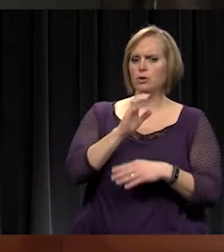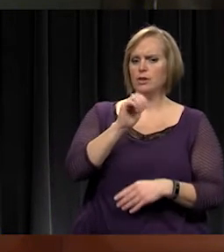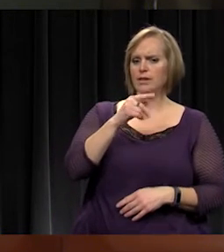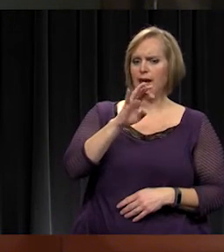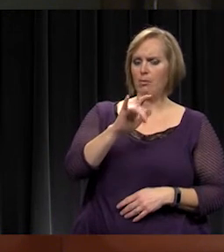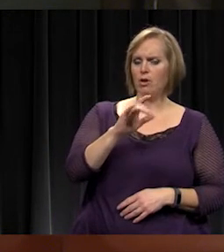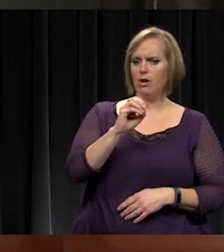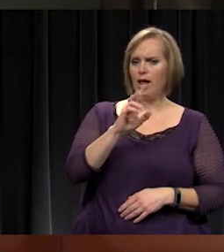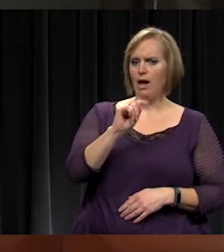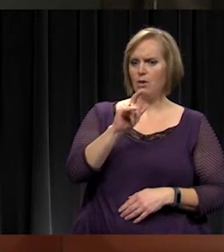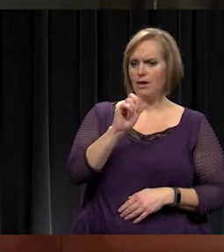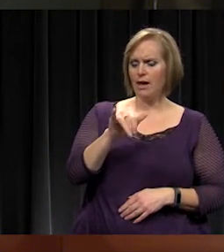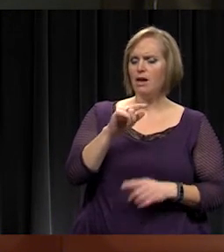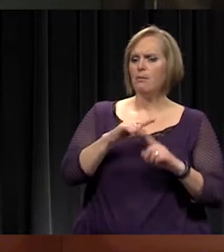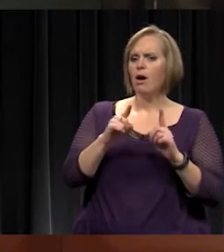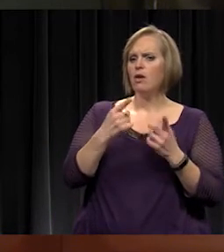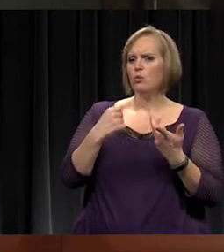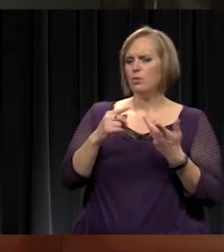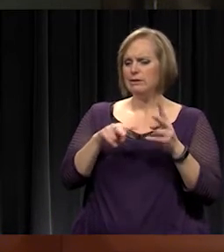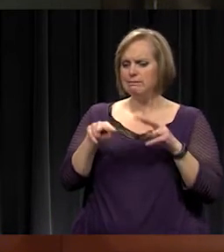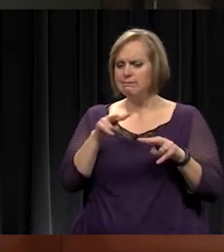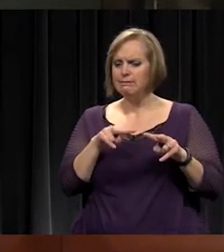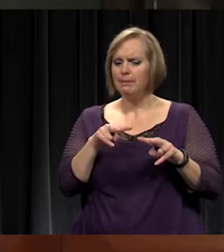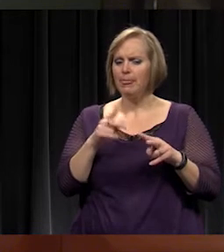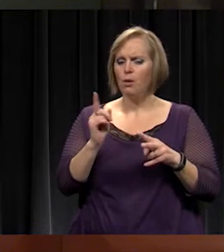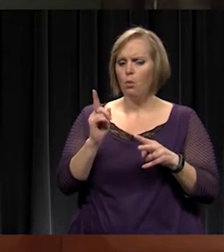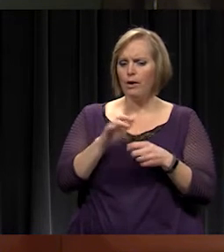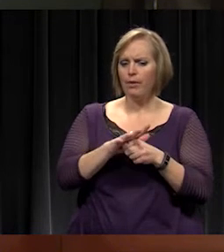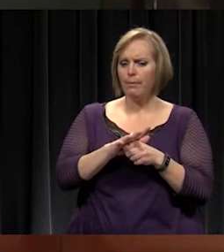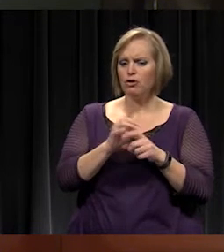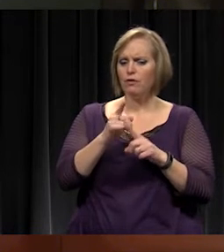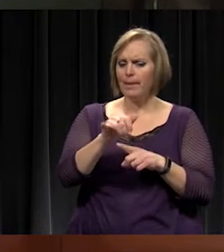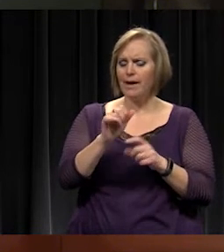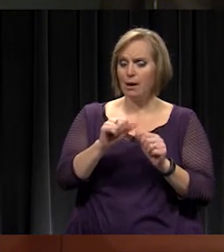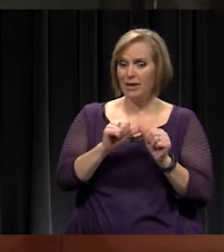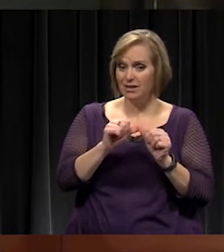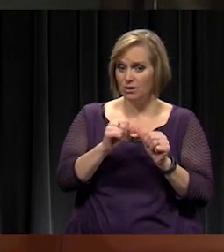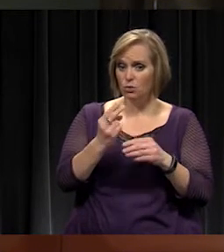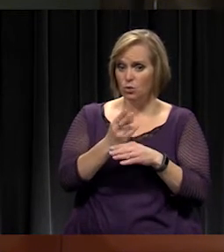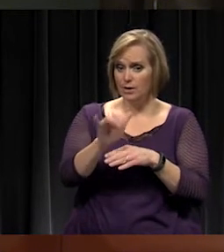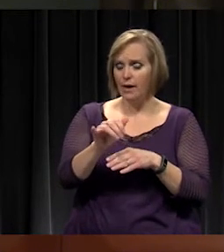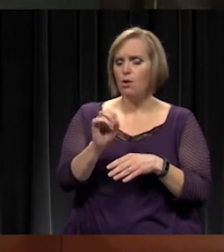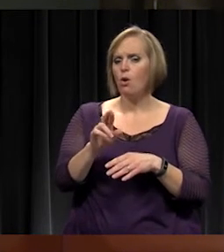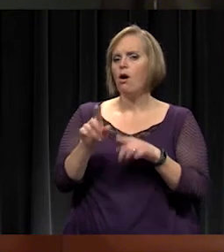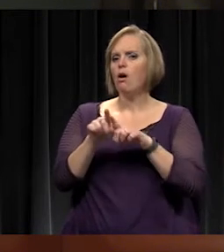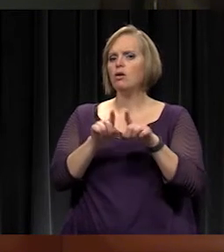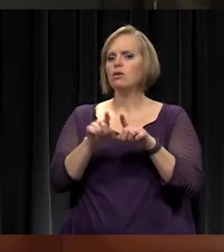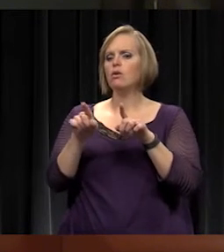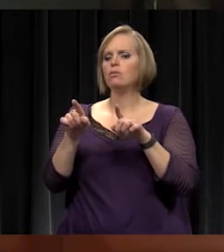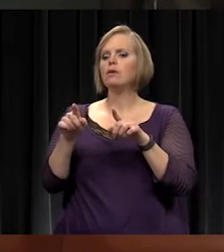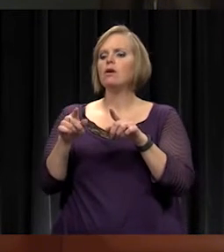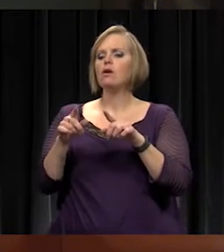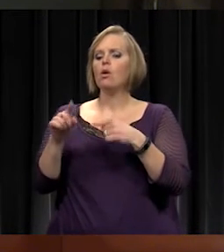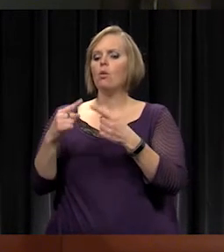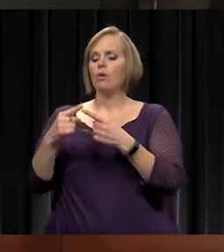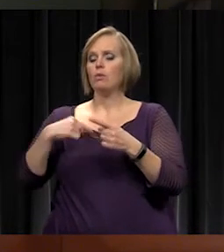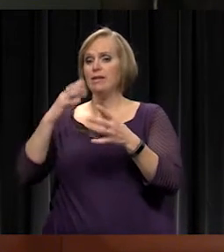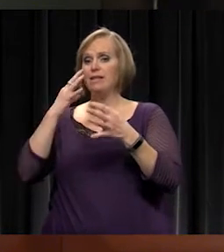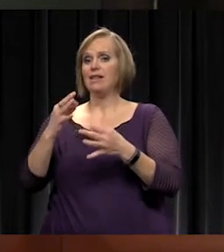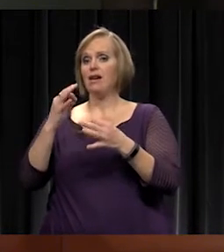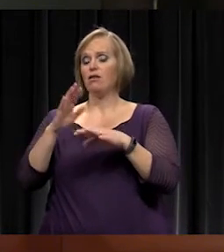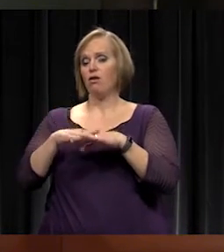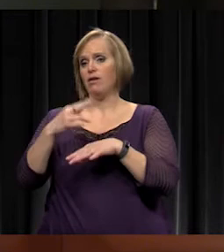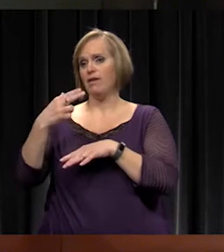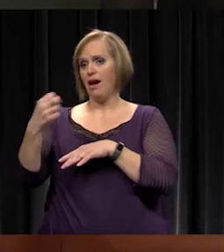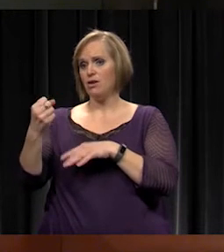pressures that are going to be put on capital outlay. Can we continue that? Also, as we make a decision on a high school technology initiative,